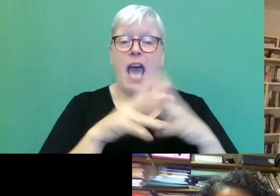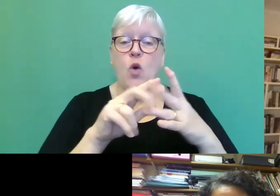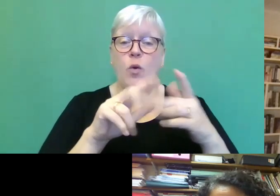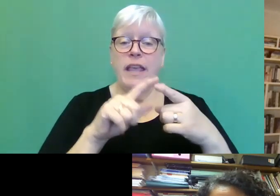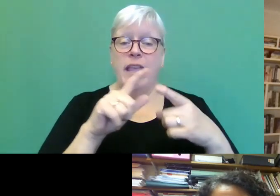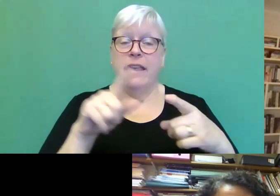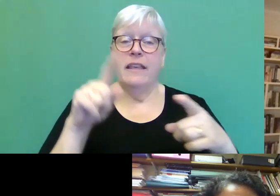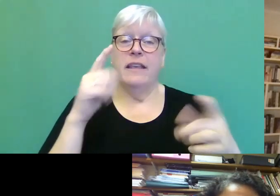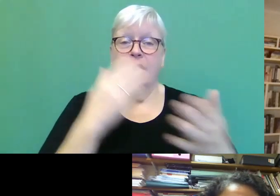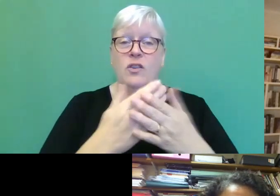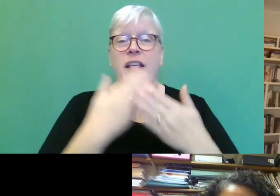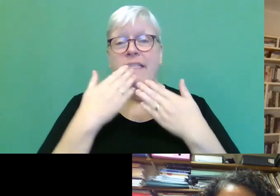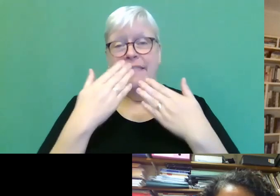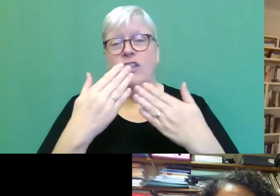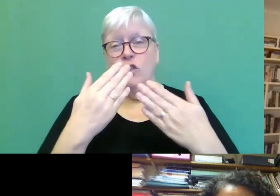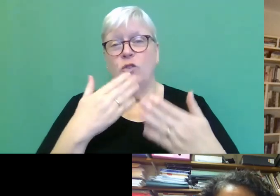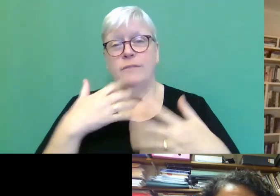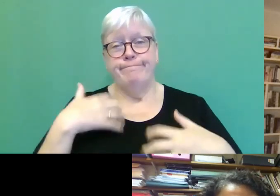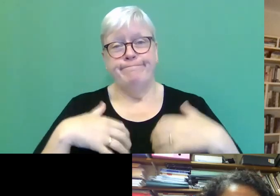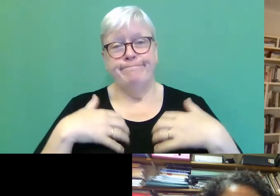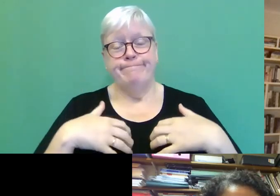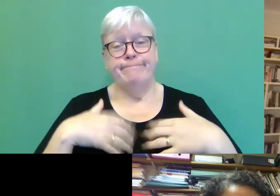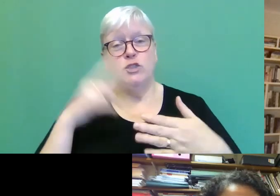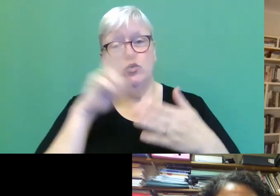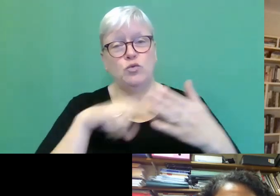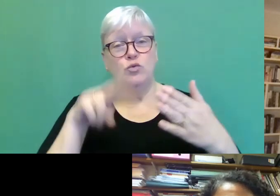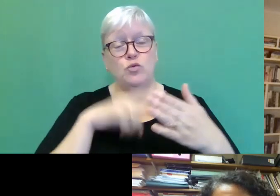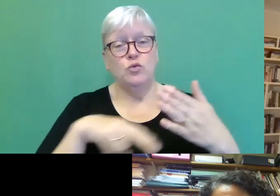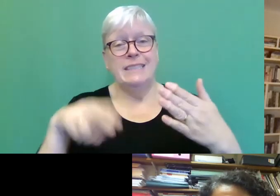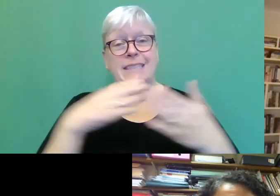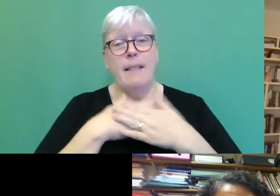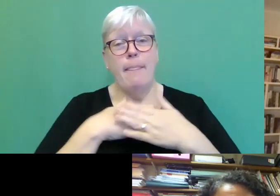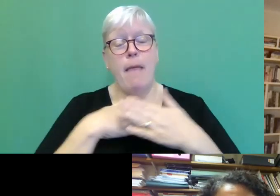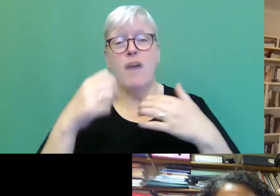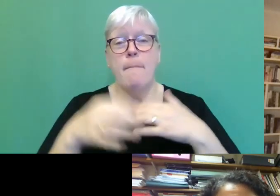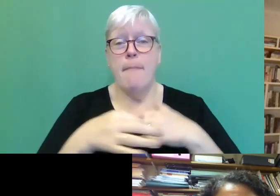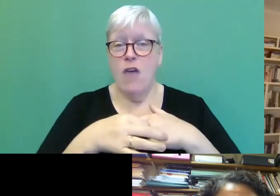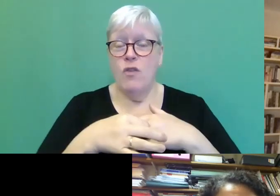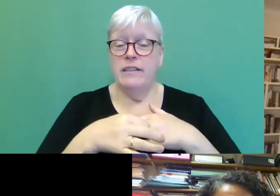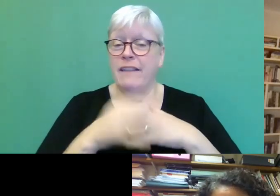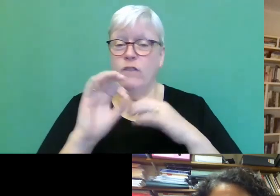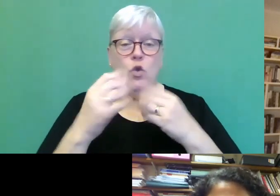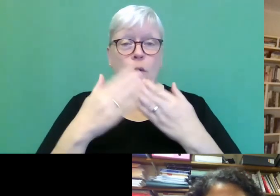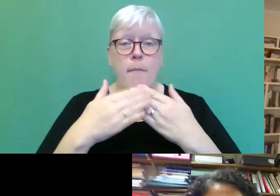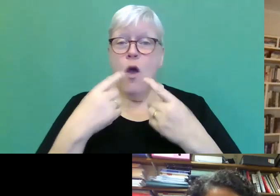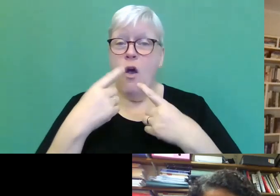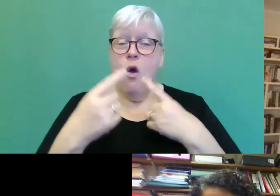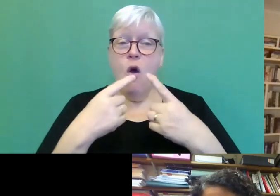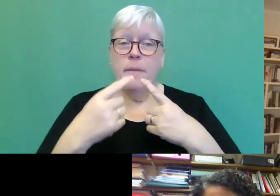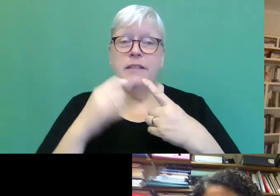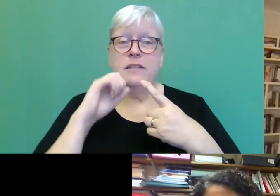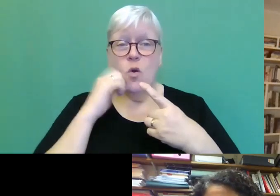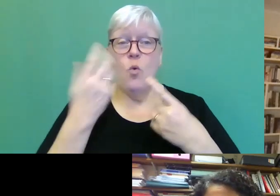and looks forward to reading Love and Marriage. So I, I think if there aren't any other, um, comments from people, we, you know, we will